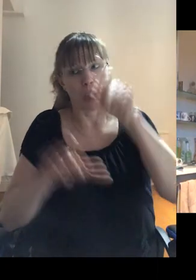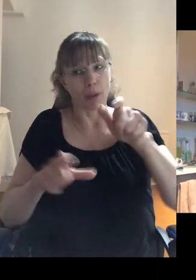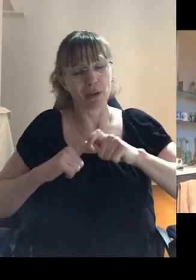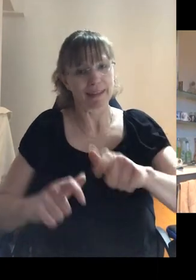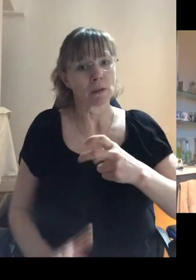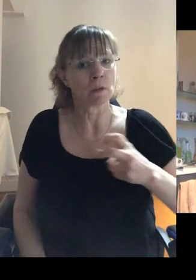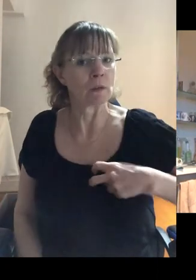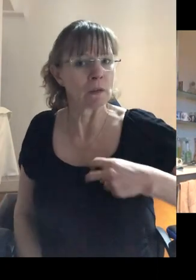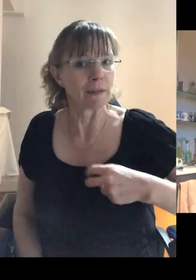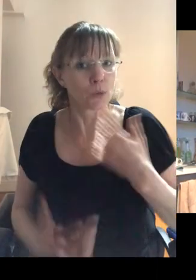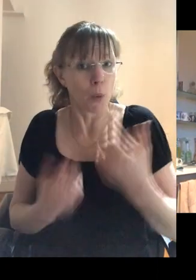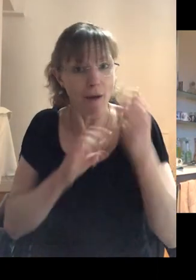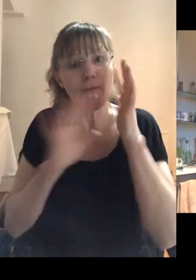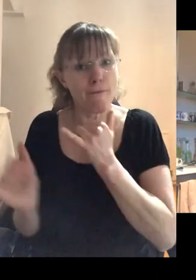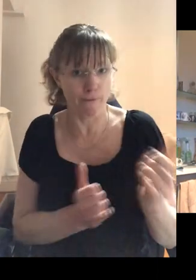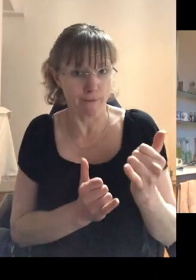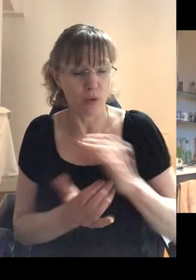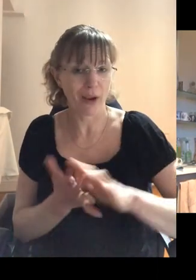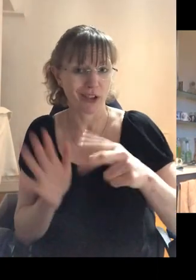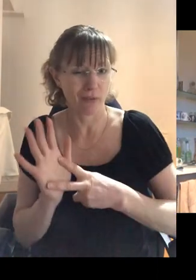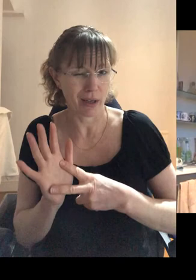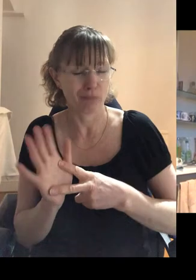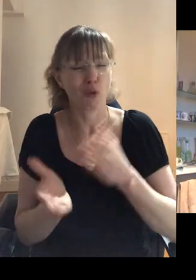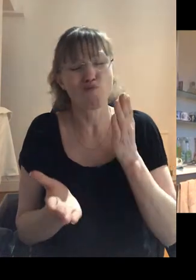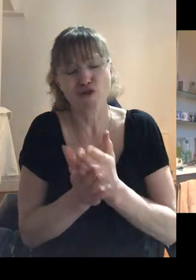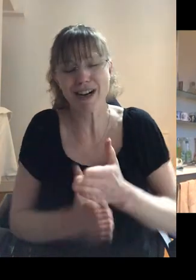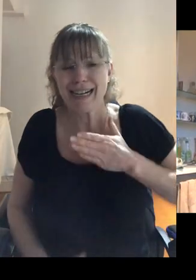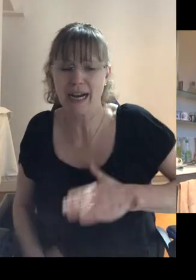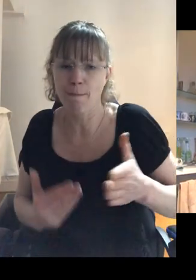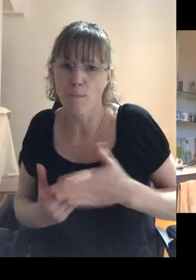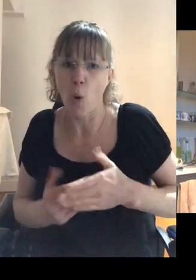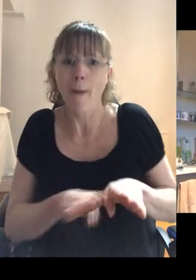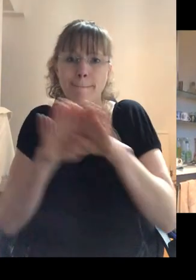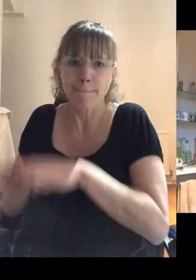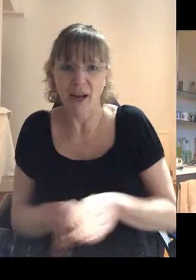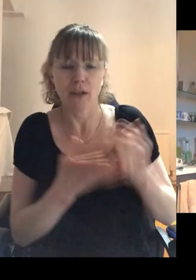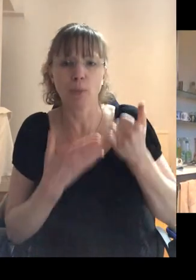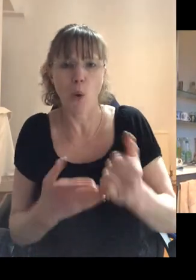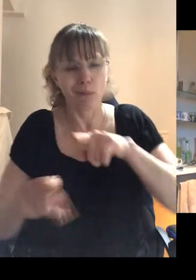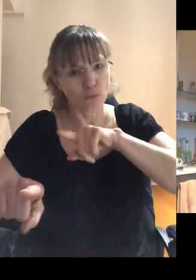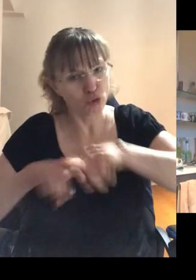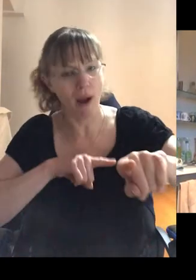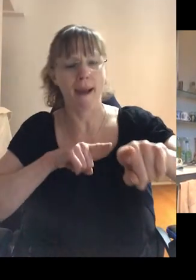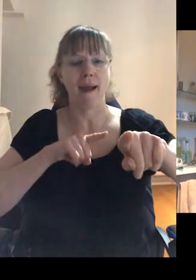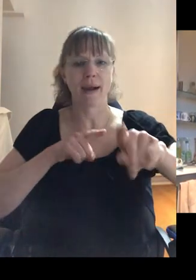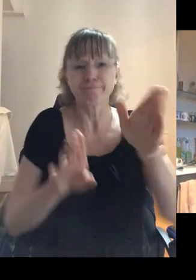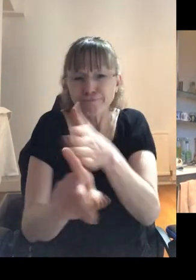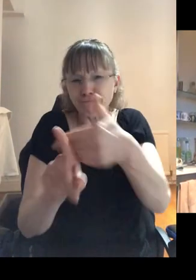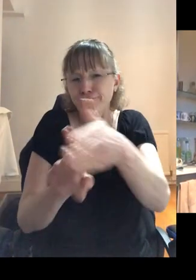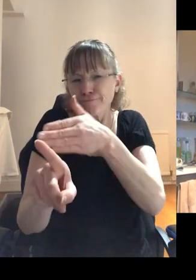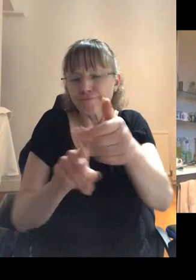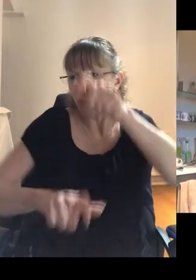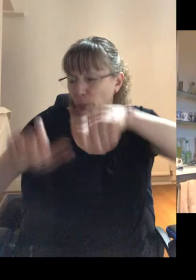nervous to test. And we really need a lot of more, a lot more peer support to try and persuade